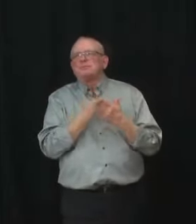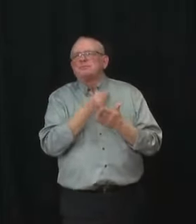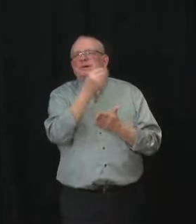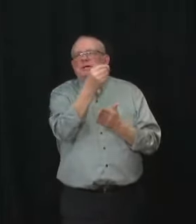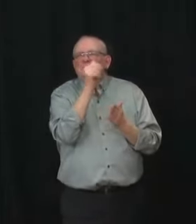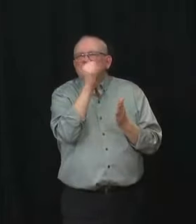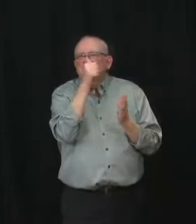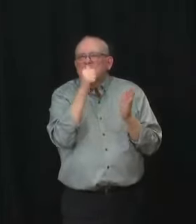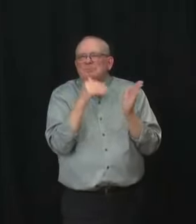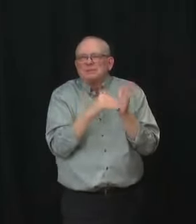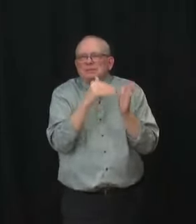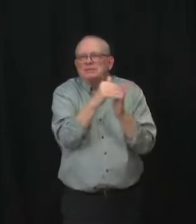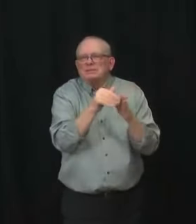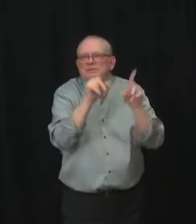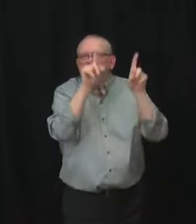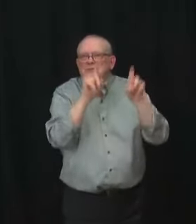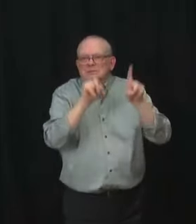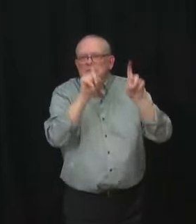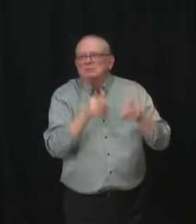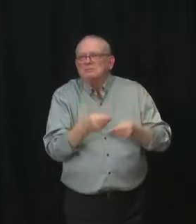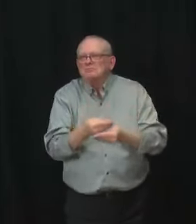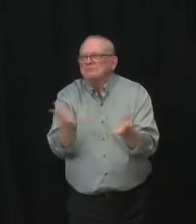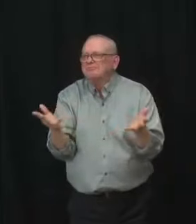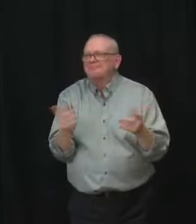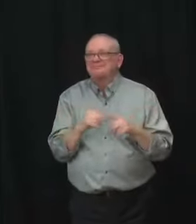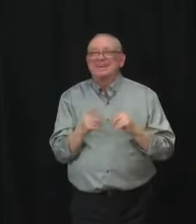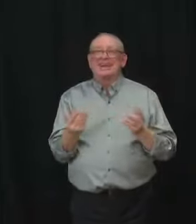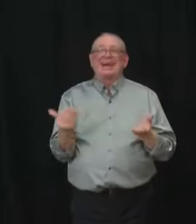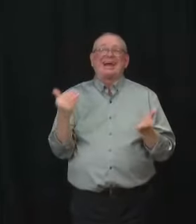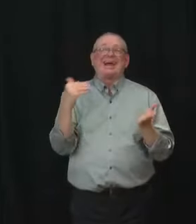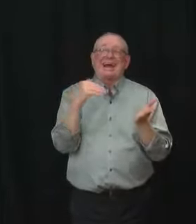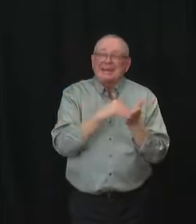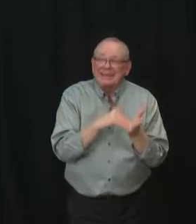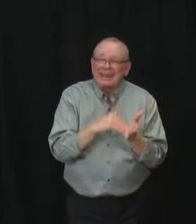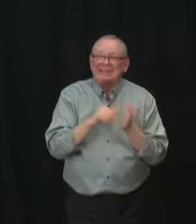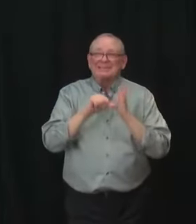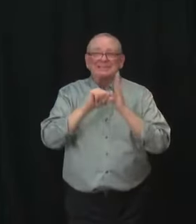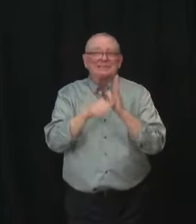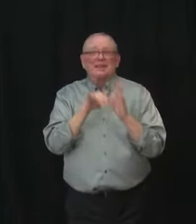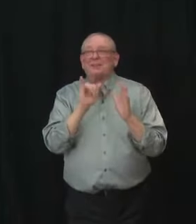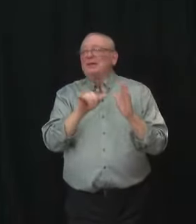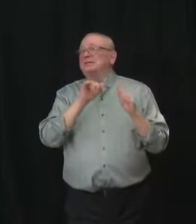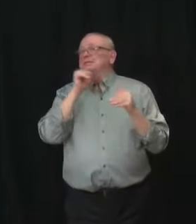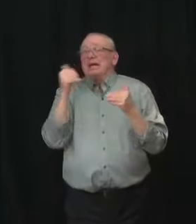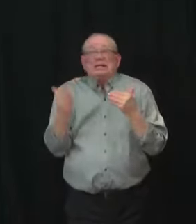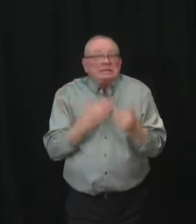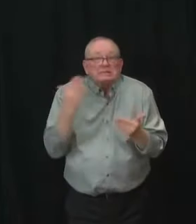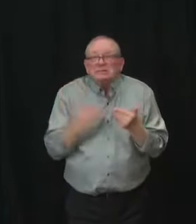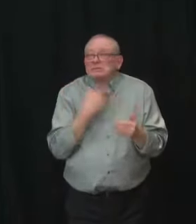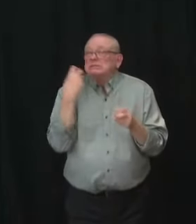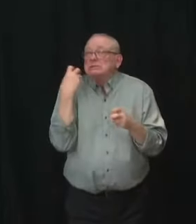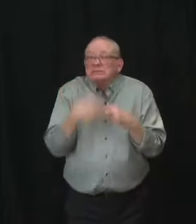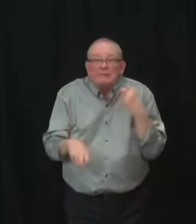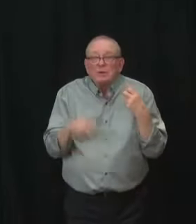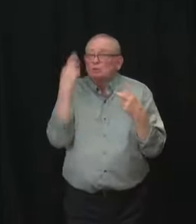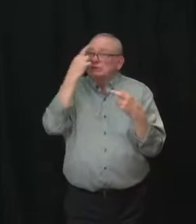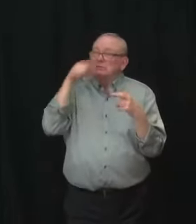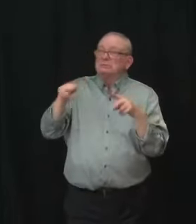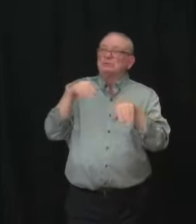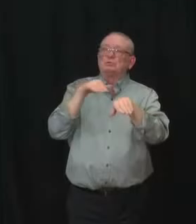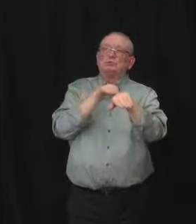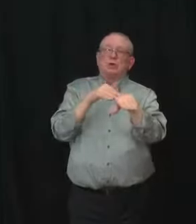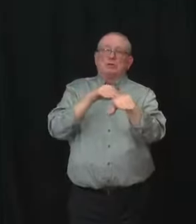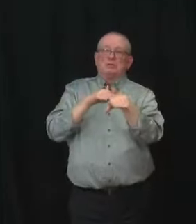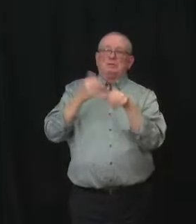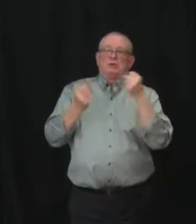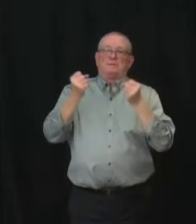to be able to get out to Albertans. Again, as I said, there's challenges in regards to supply chains. As a result, some of those didn't